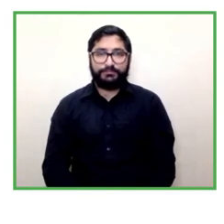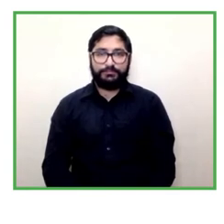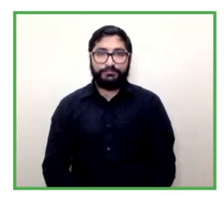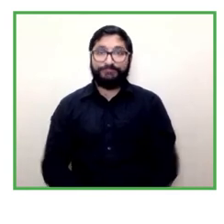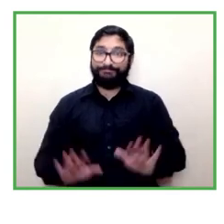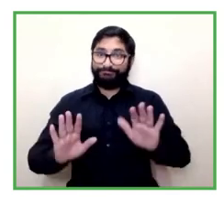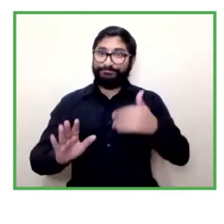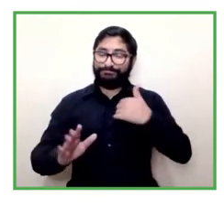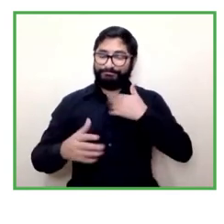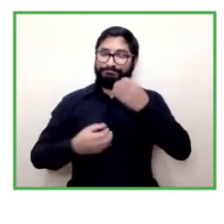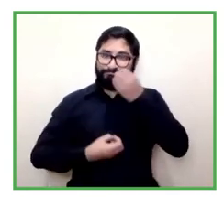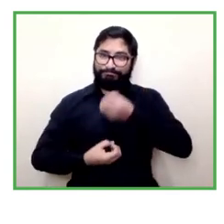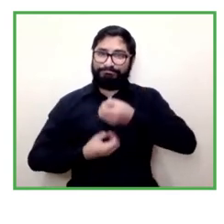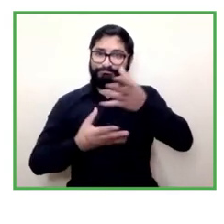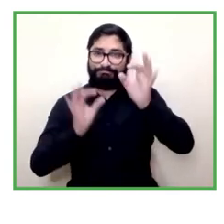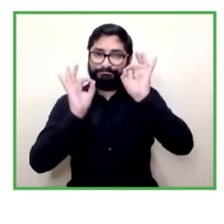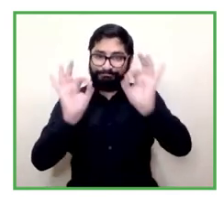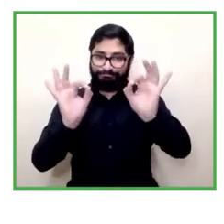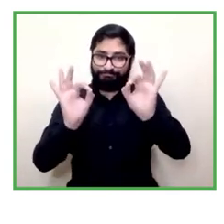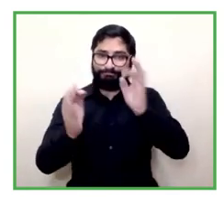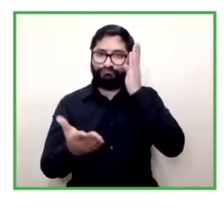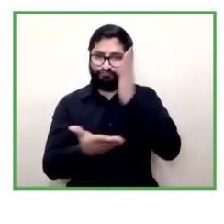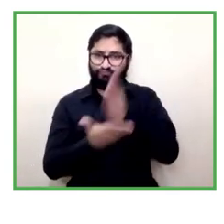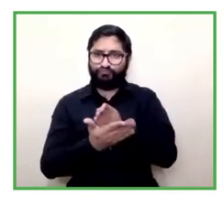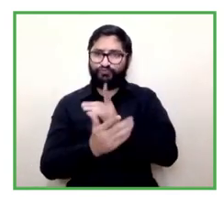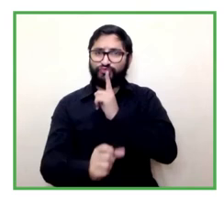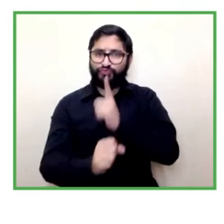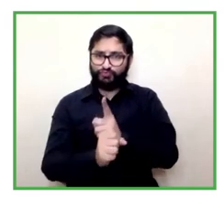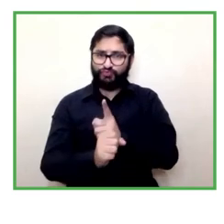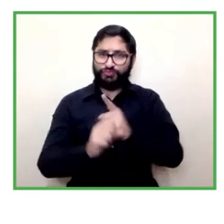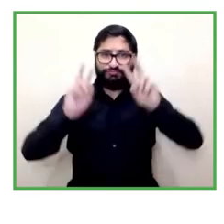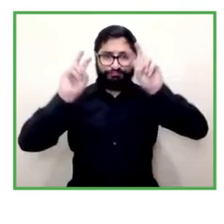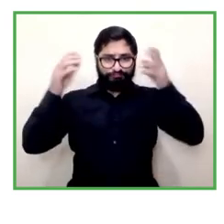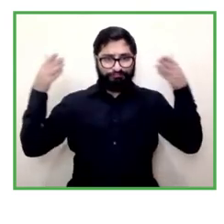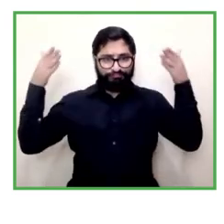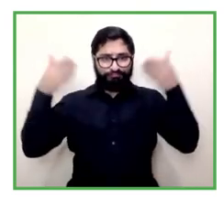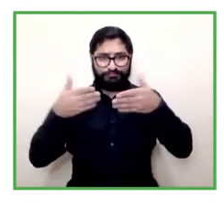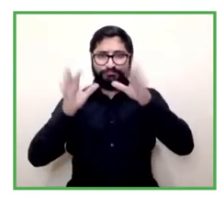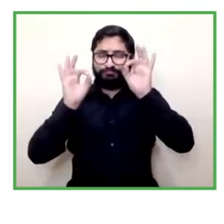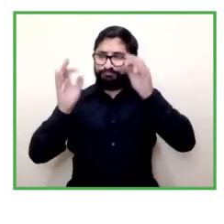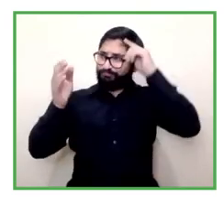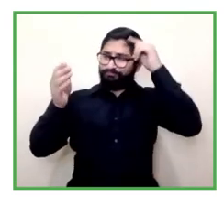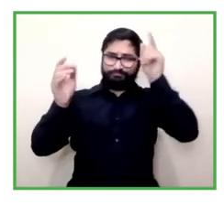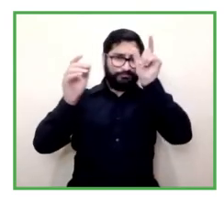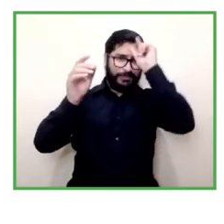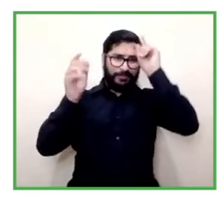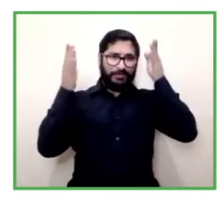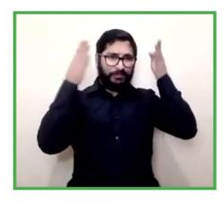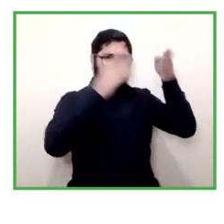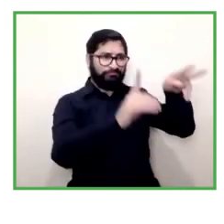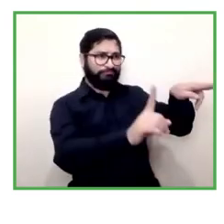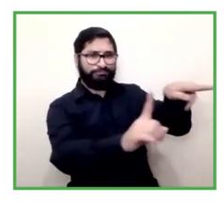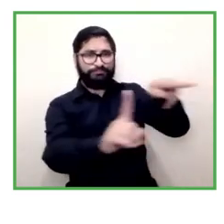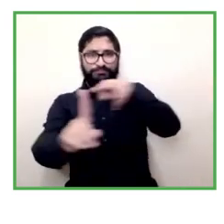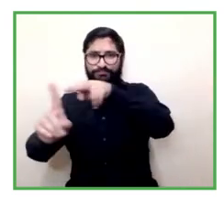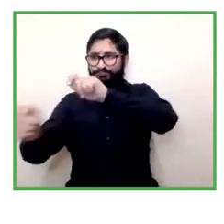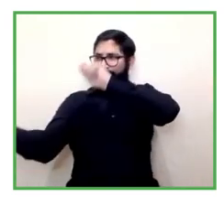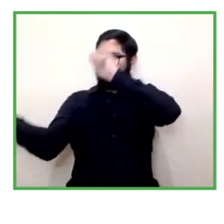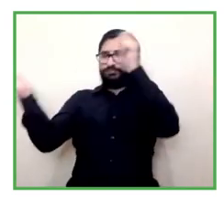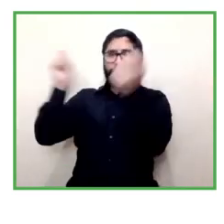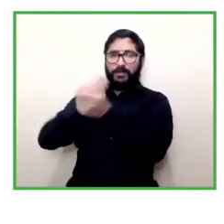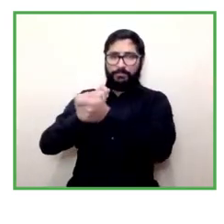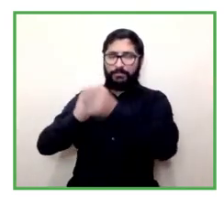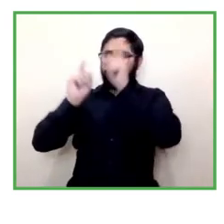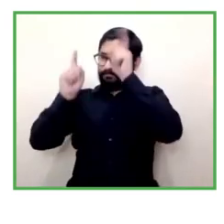yes alicia i fully agree we need a change in paradigm but the challenge is to serve the requirements